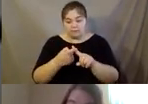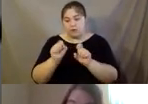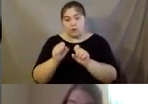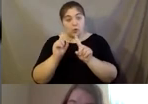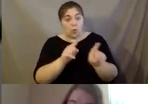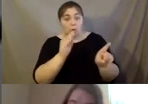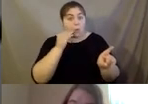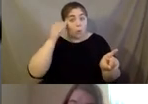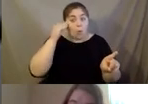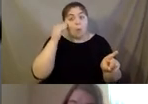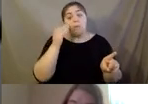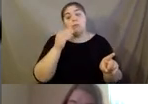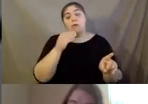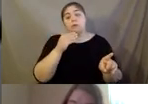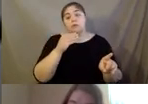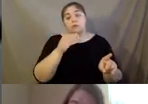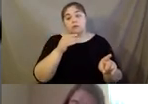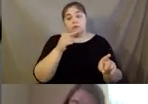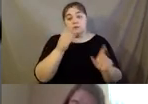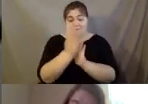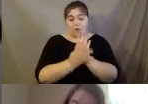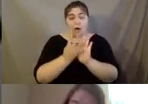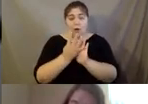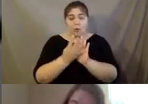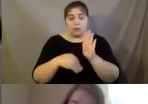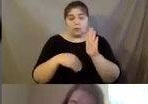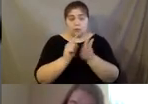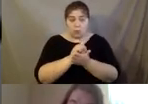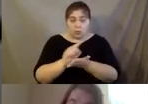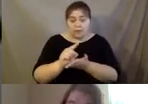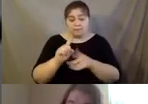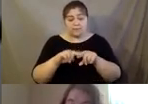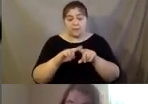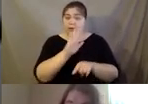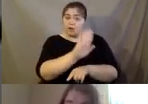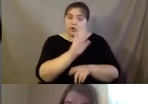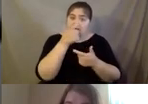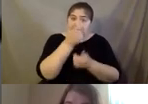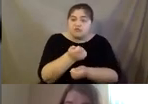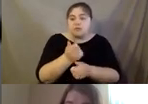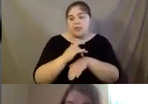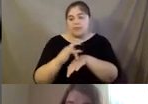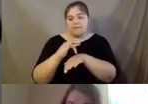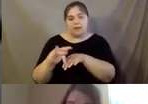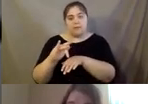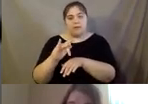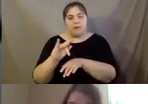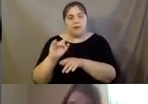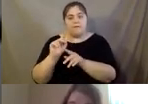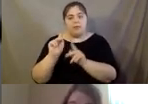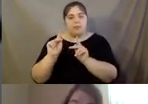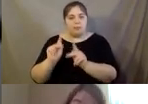her home at least four hours a week, but depending on her interest and the availability of the senior companion,